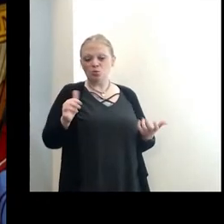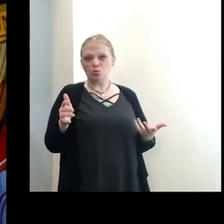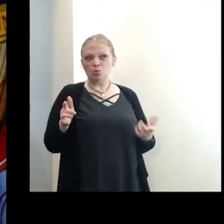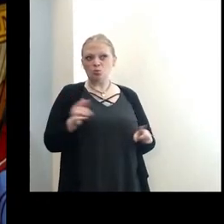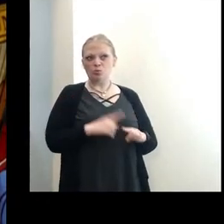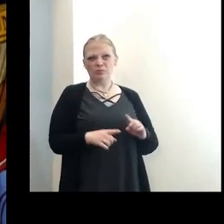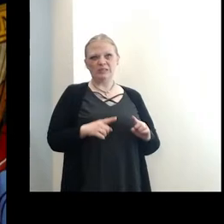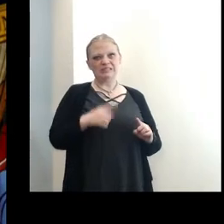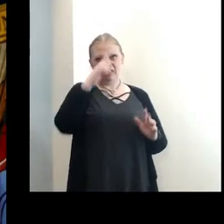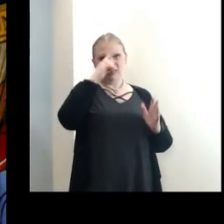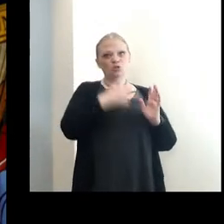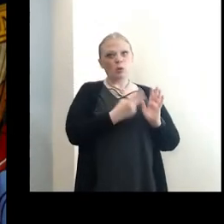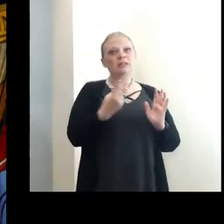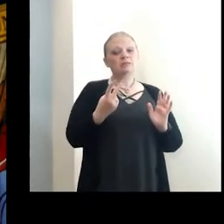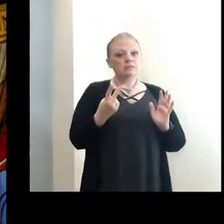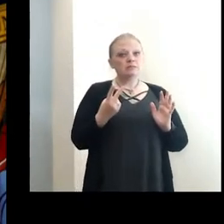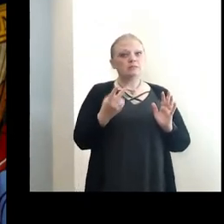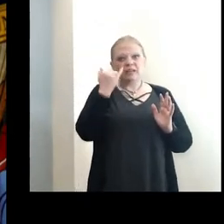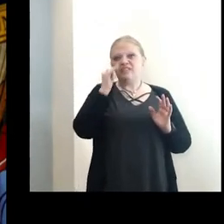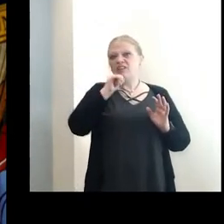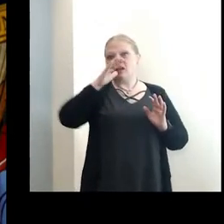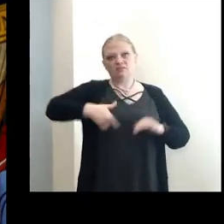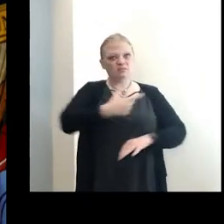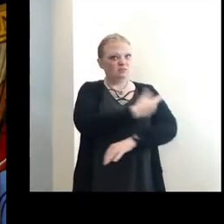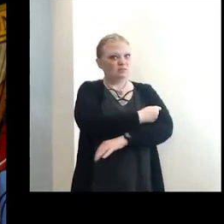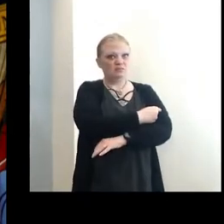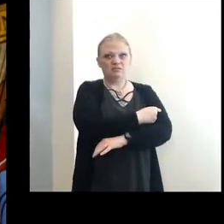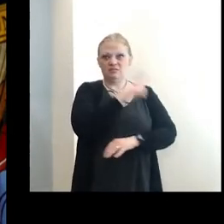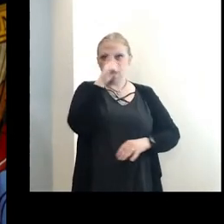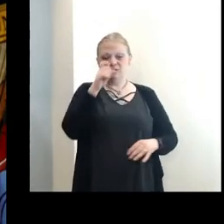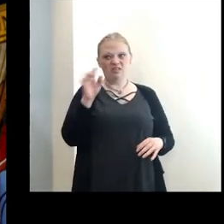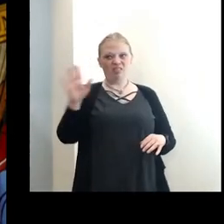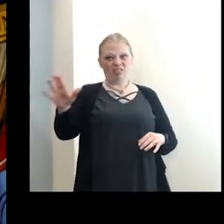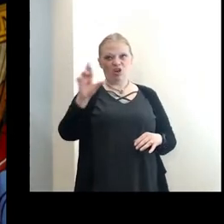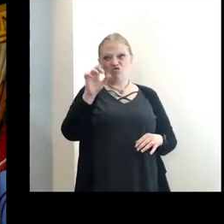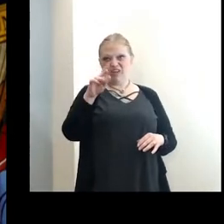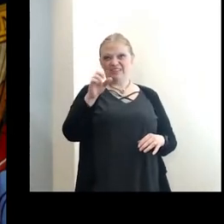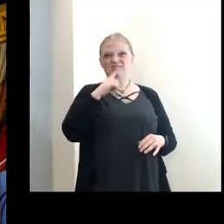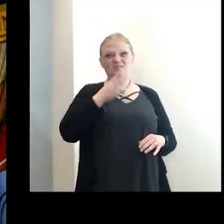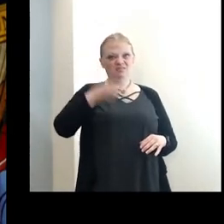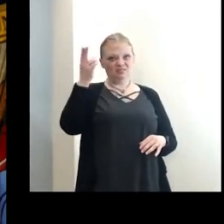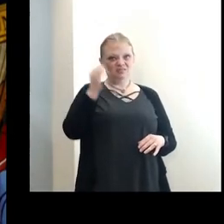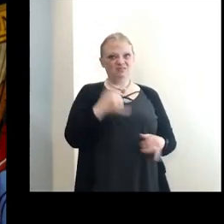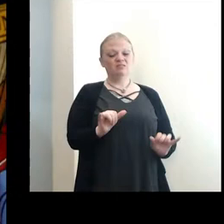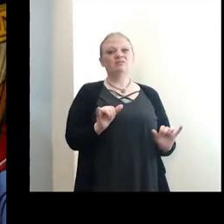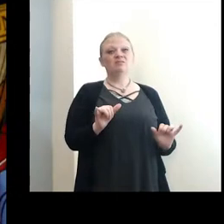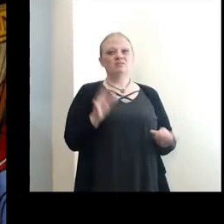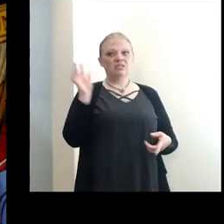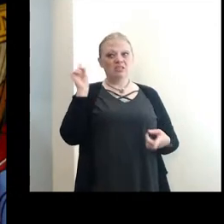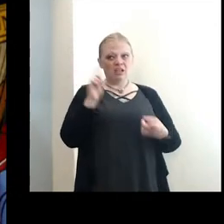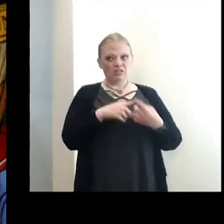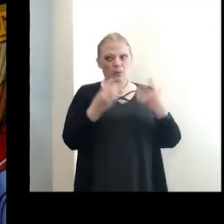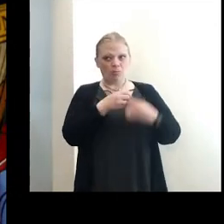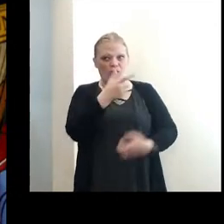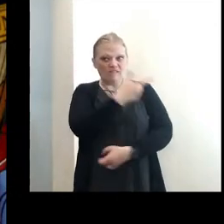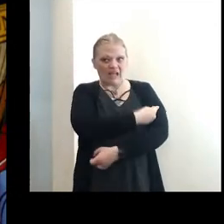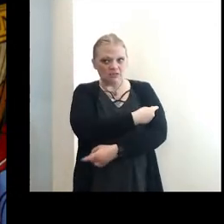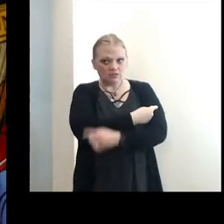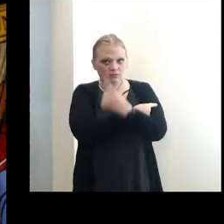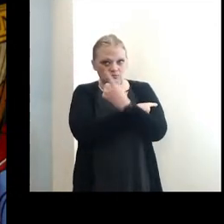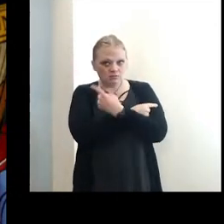probably would think twice about going up there if I was not vaccinated because the rates are pretty high still. And until they get higher vaccinations,